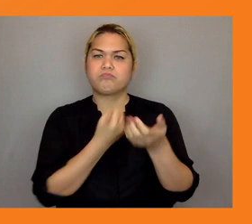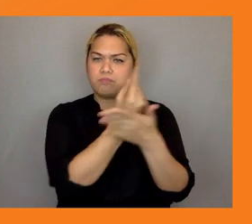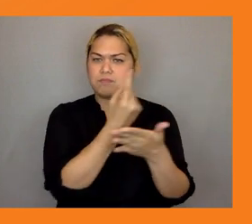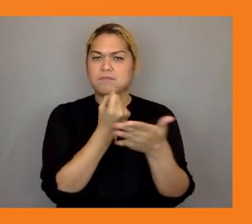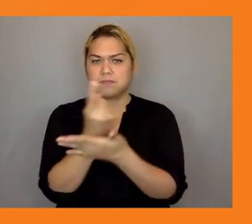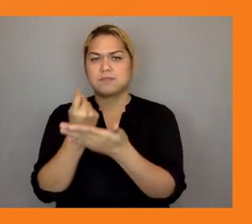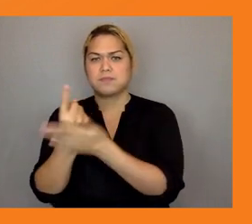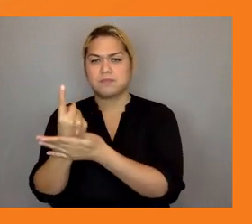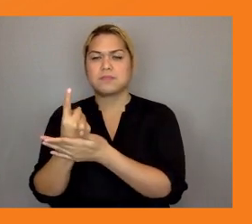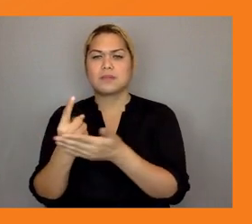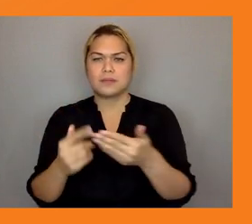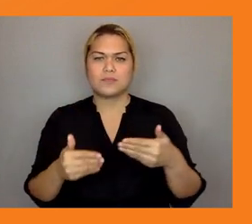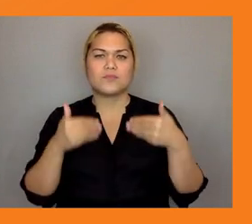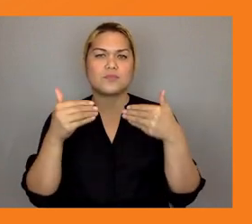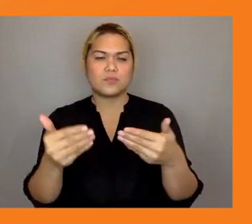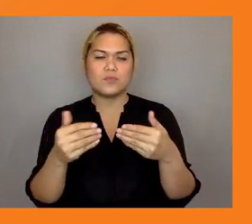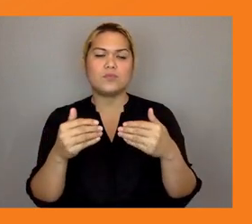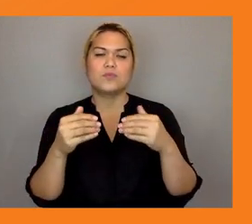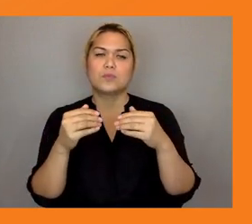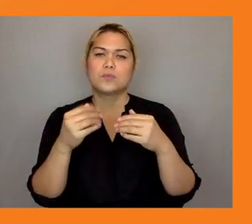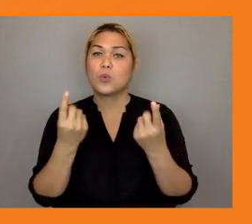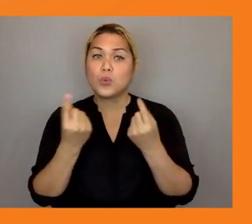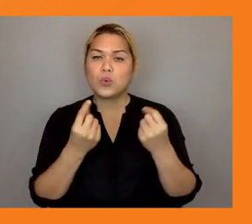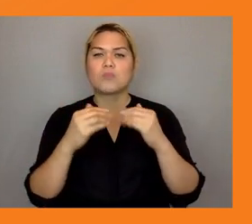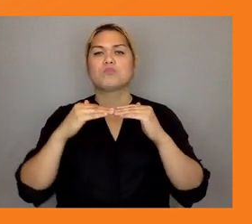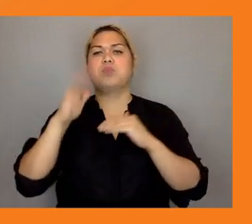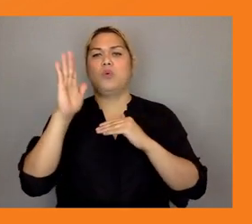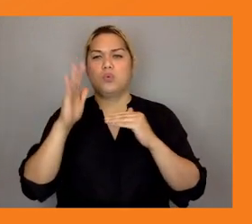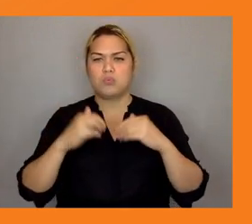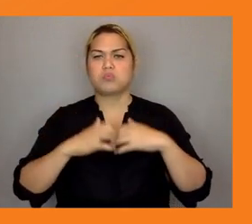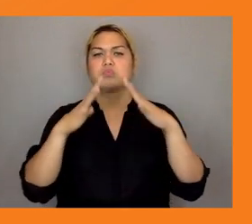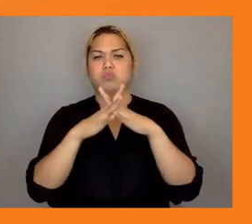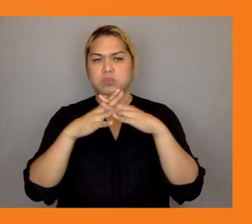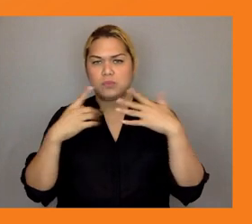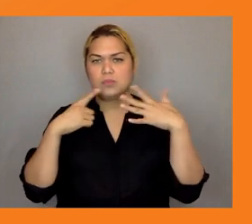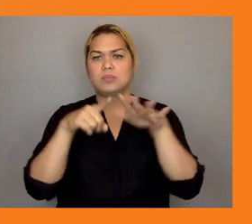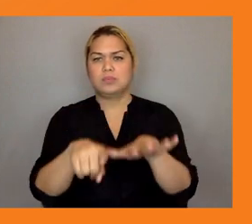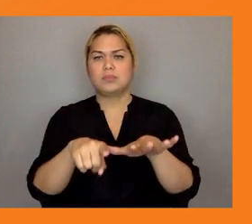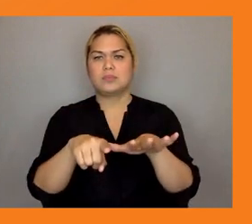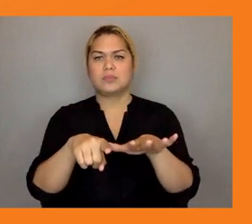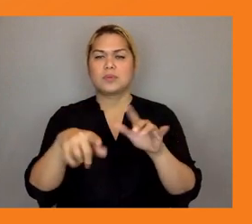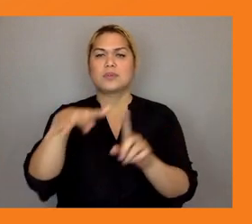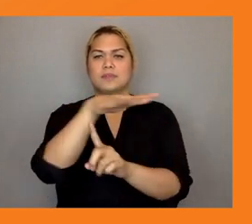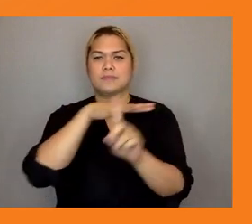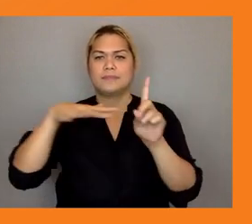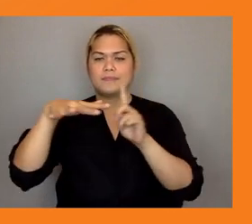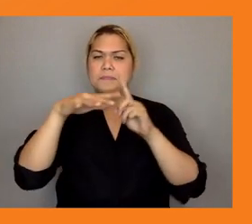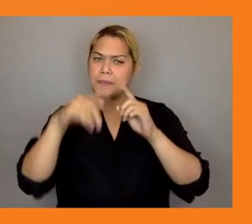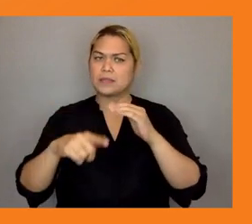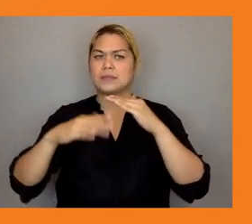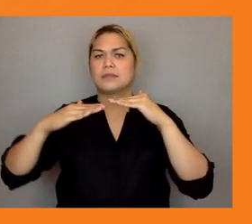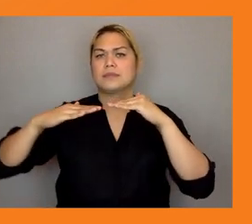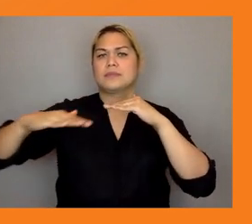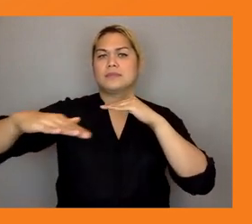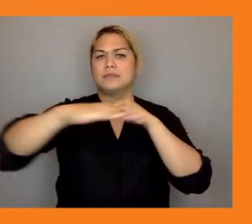society that is inclusive sustainable and fair to all and not just some this should inspire